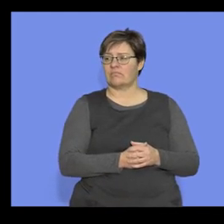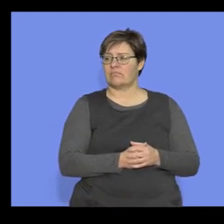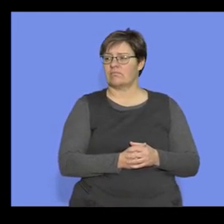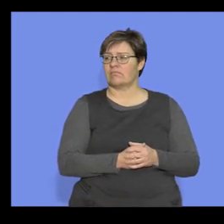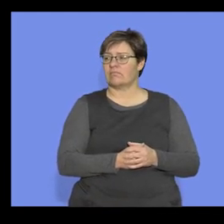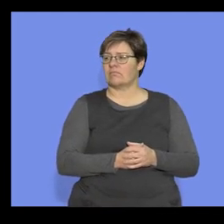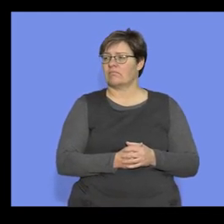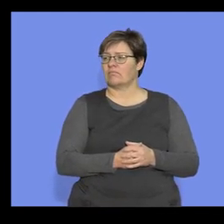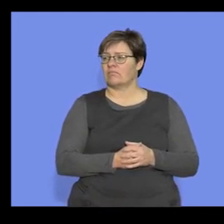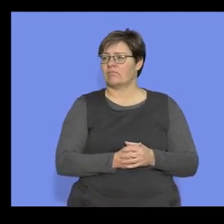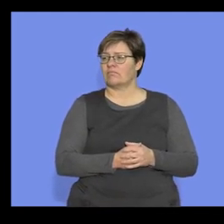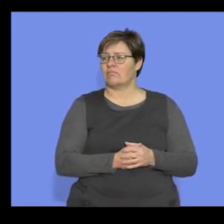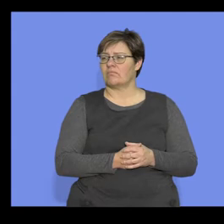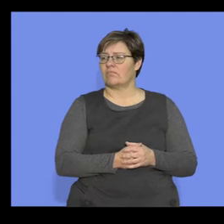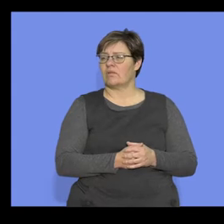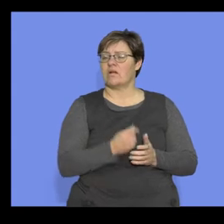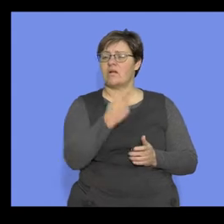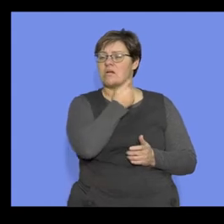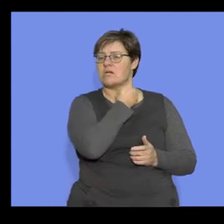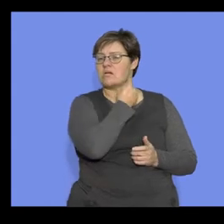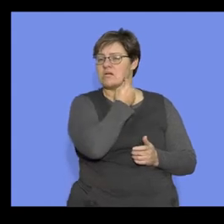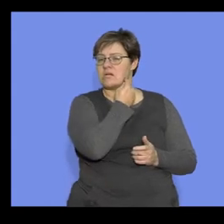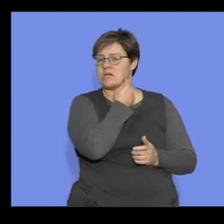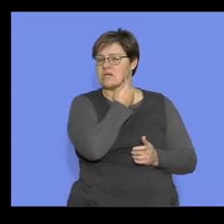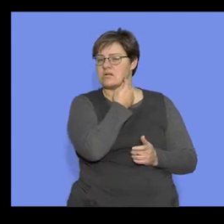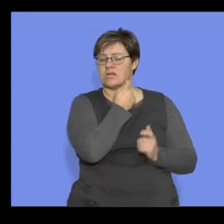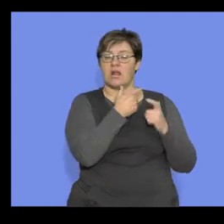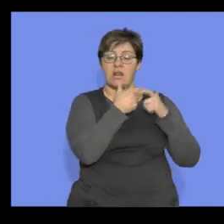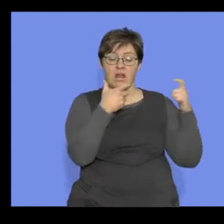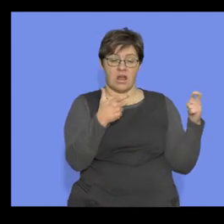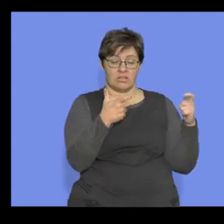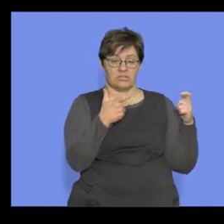Let's have a look over here. Let's go for the obvious.